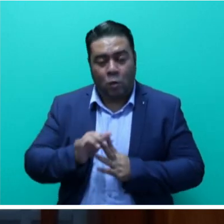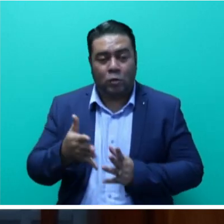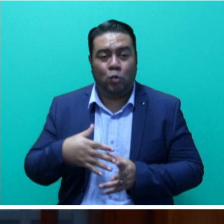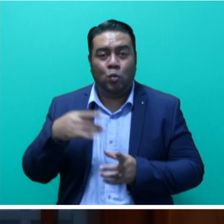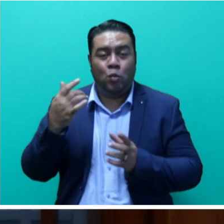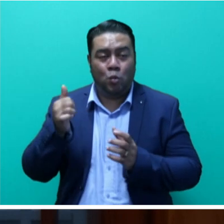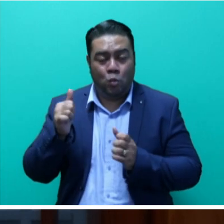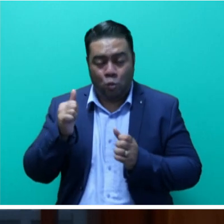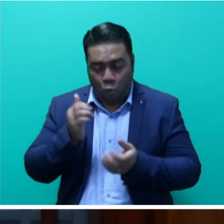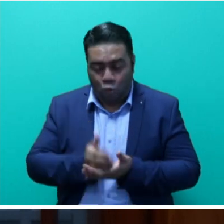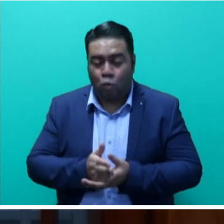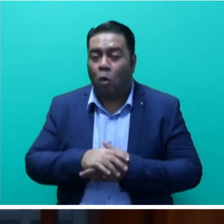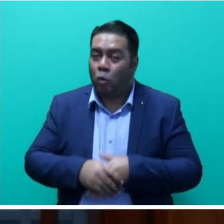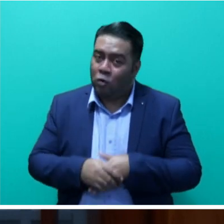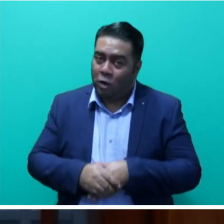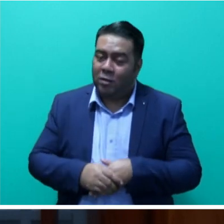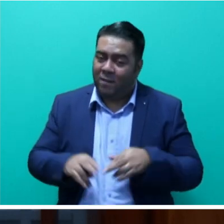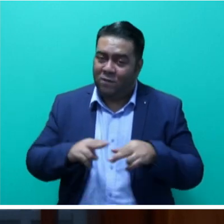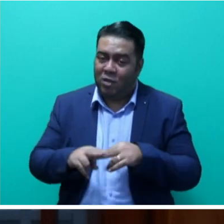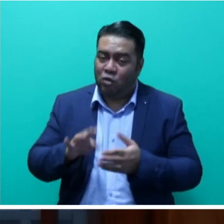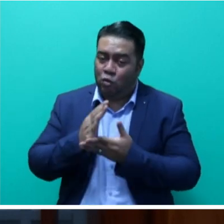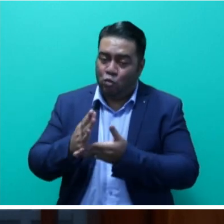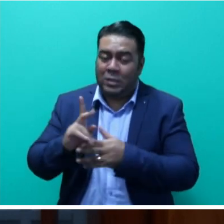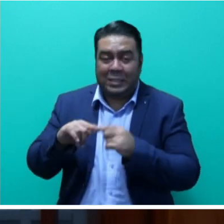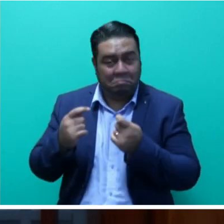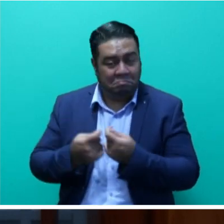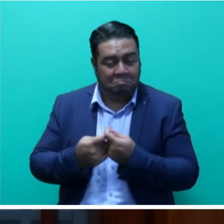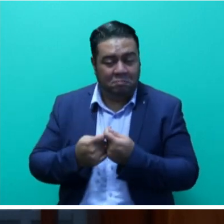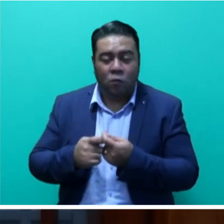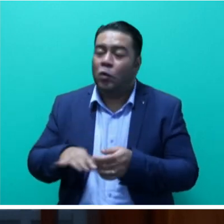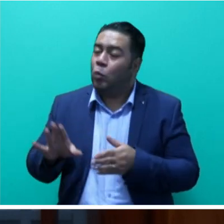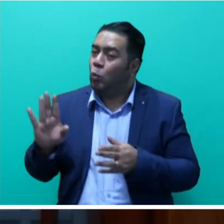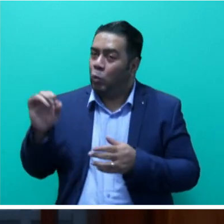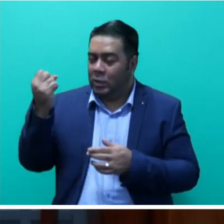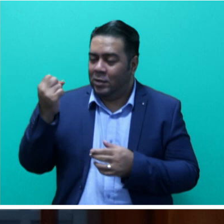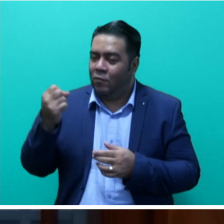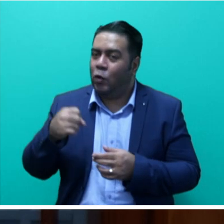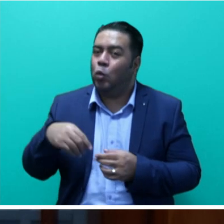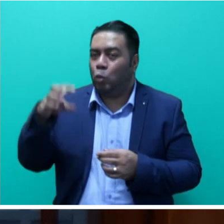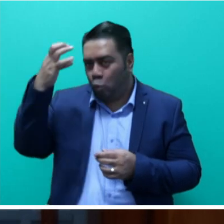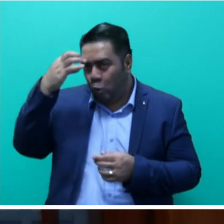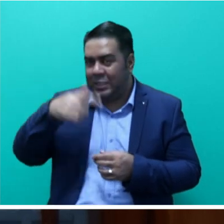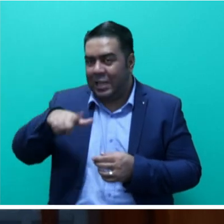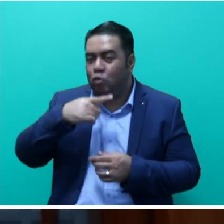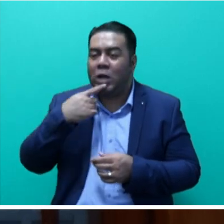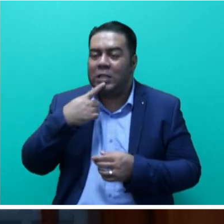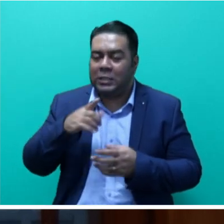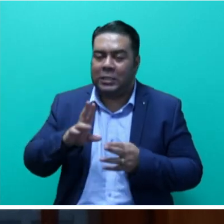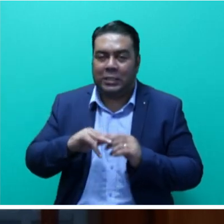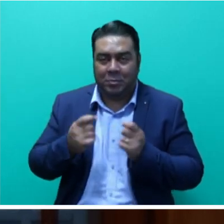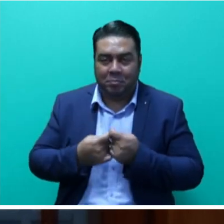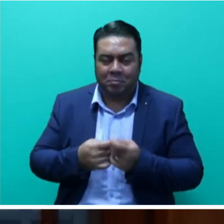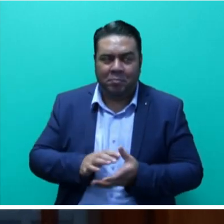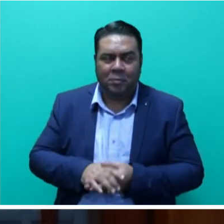Fiji and Rua on their magnificent win against the Queensland Reds, maintaining our top eight